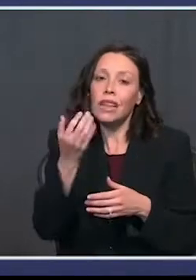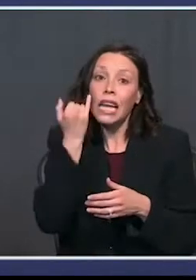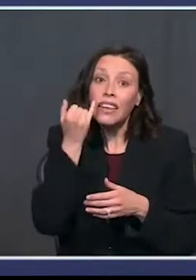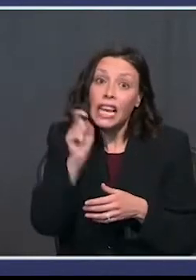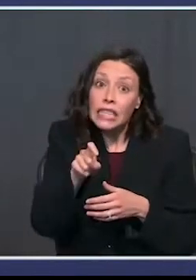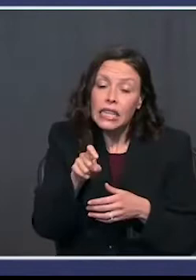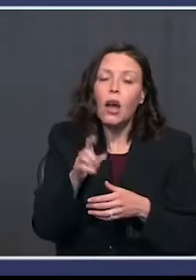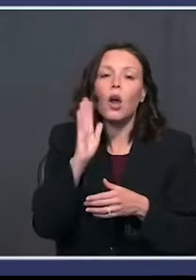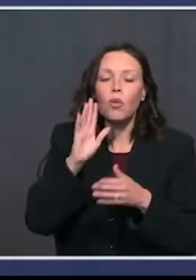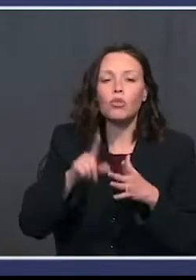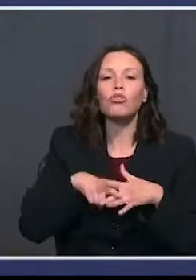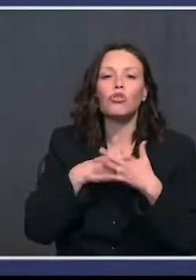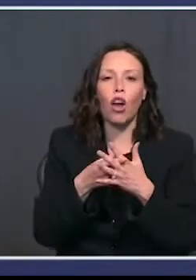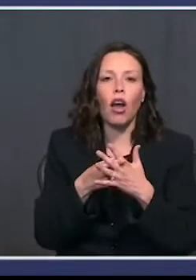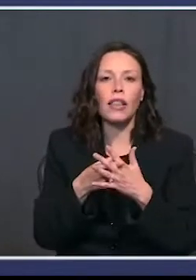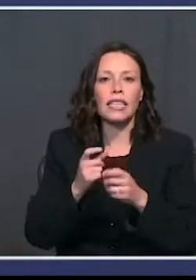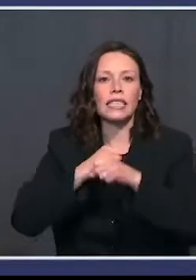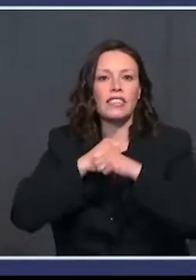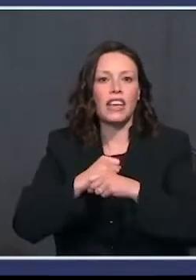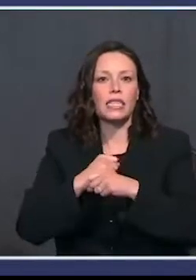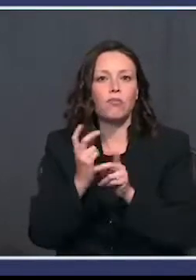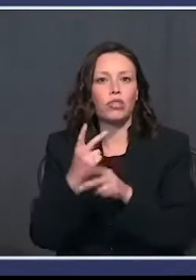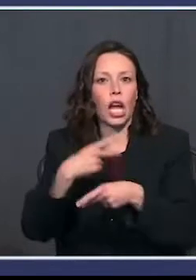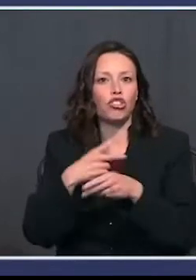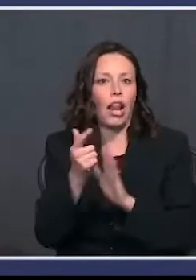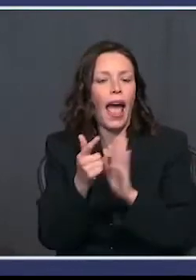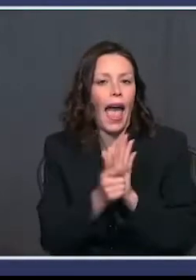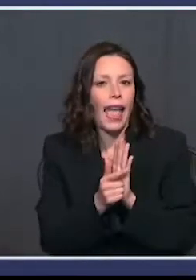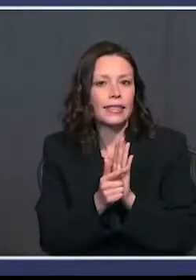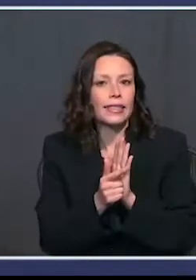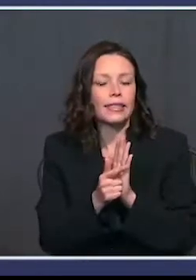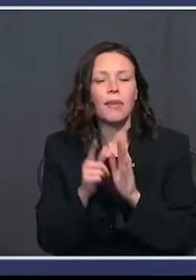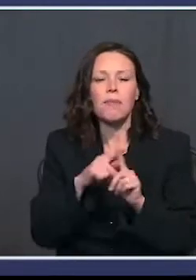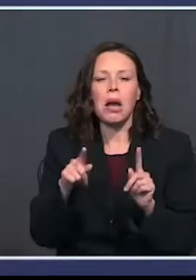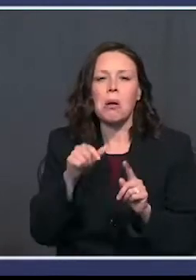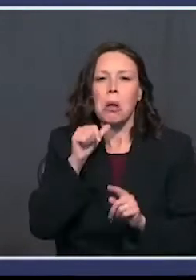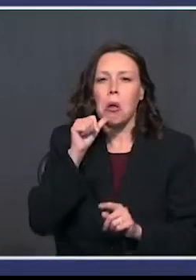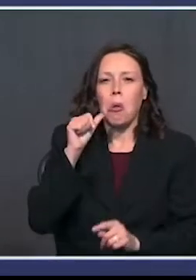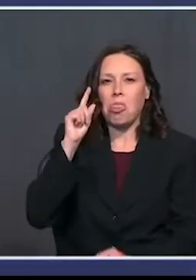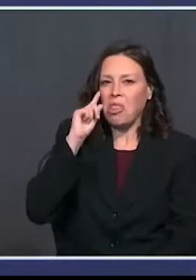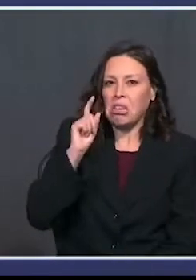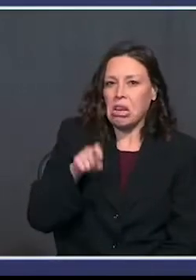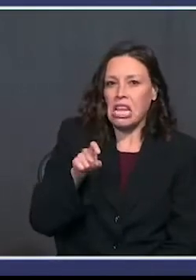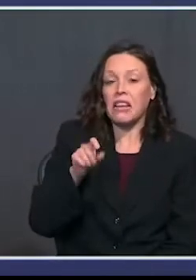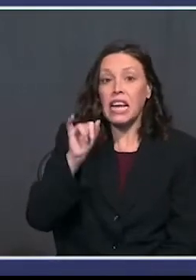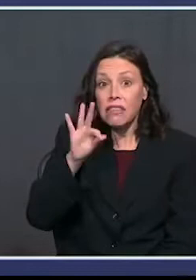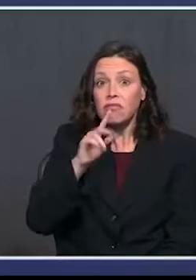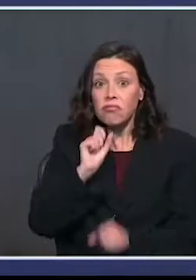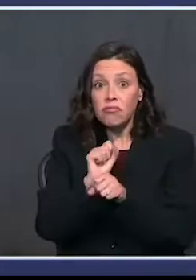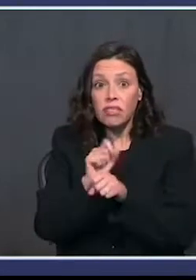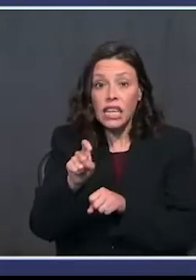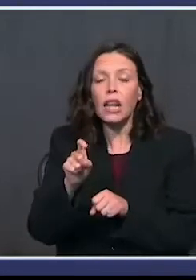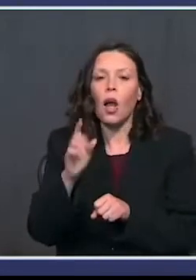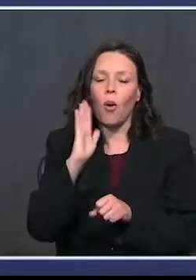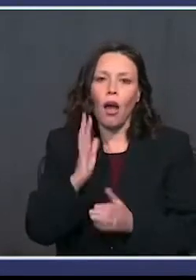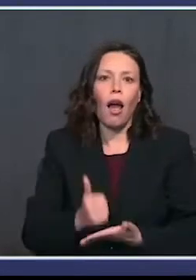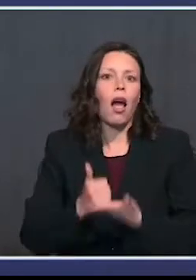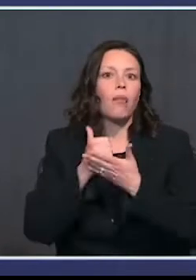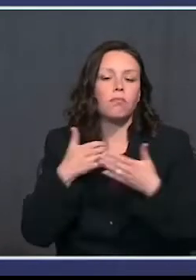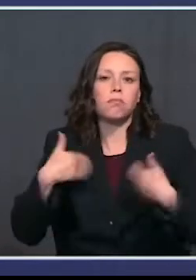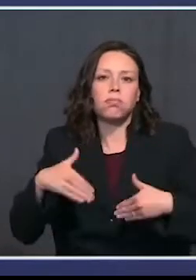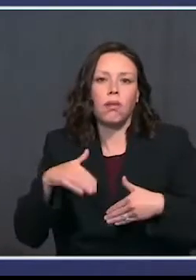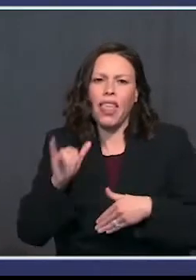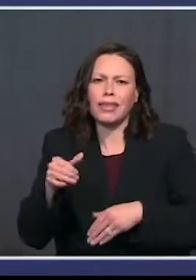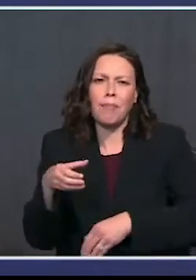invoke the Defense Production Act, but we don't think it will be necessary. If it is, it's a very powerful act, as you know,